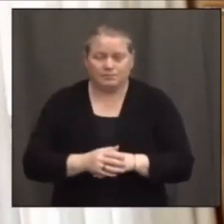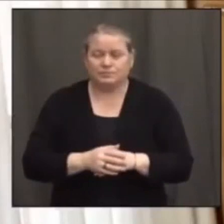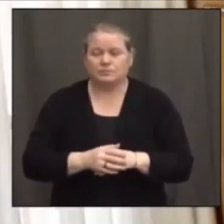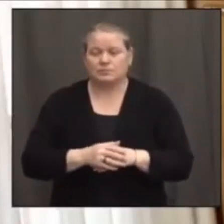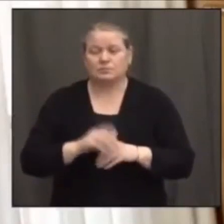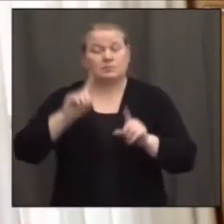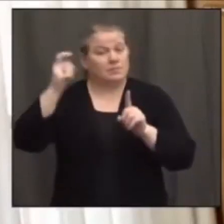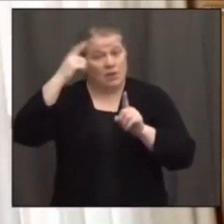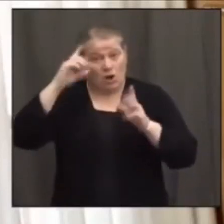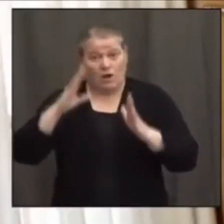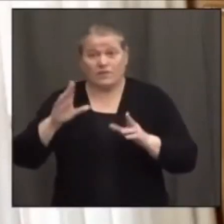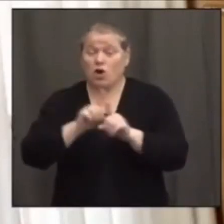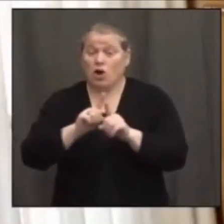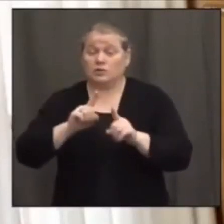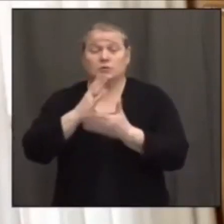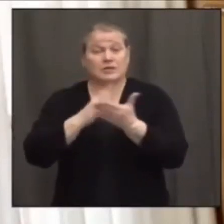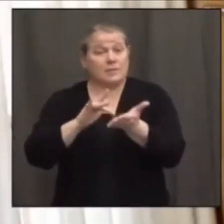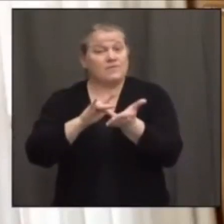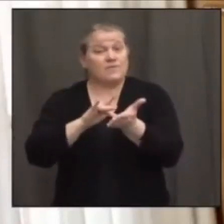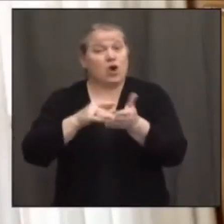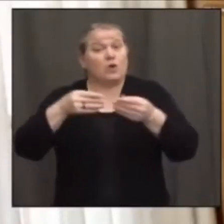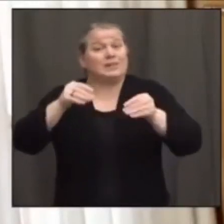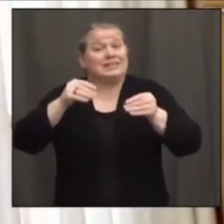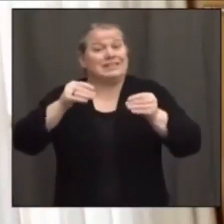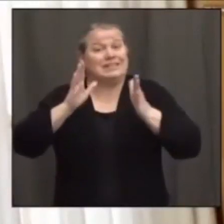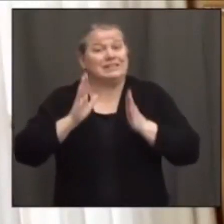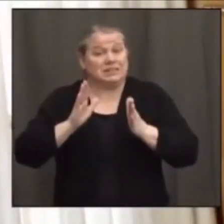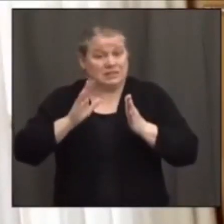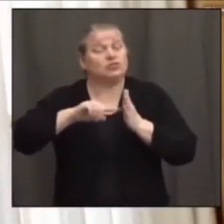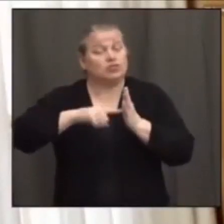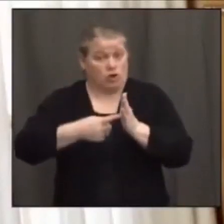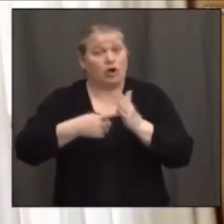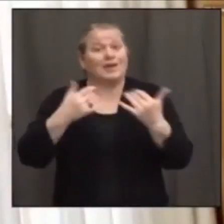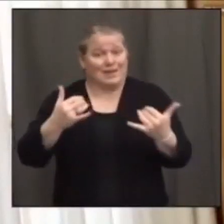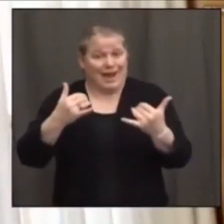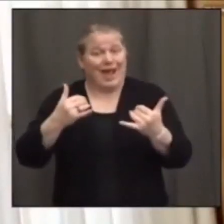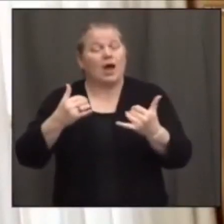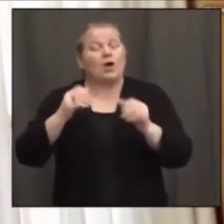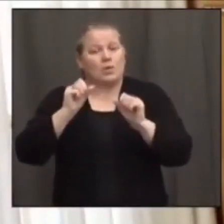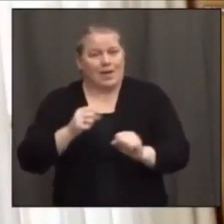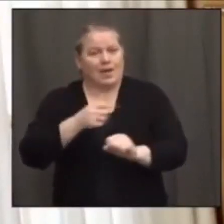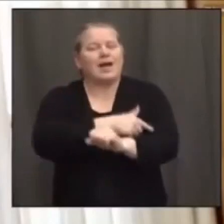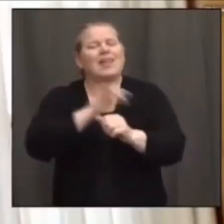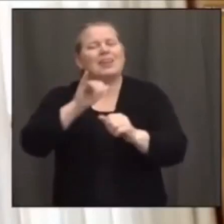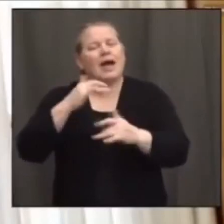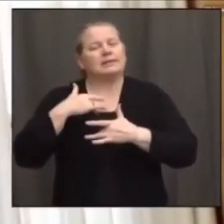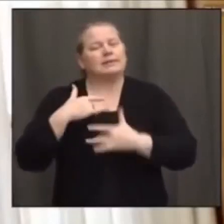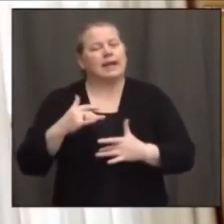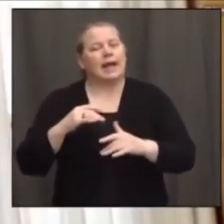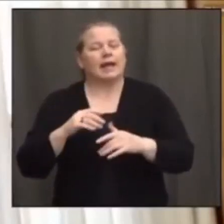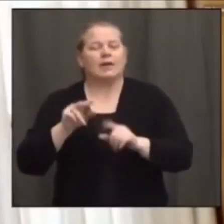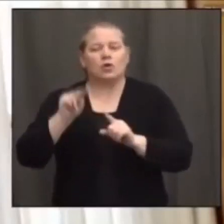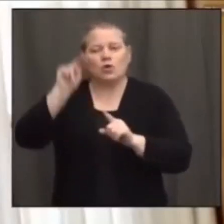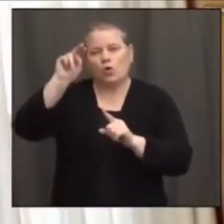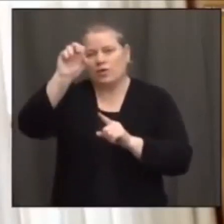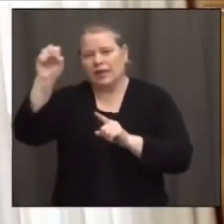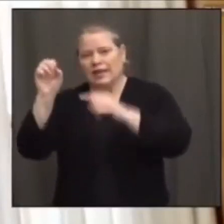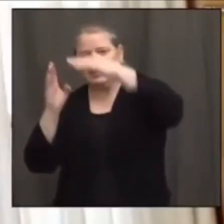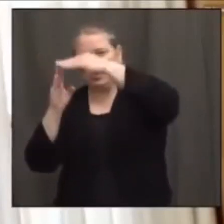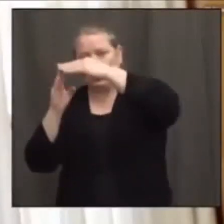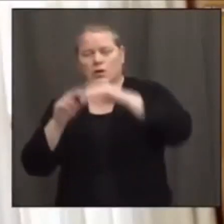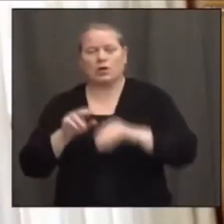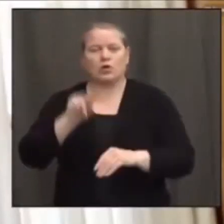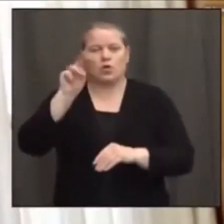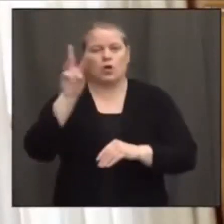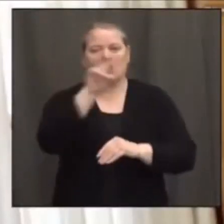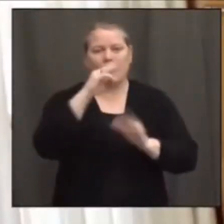you know, pharmacies coming online now which have been kind of targeted to some of the corners of the state, particularly the northeast and northwest corners of the state where we